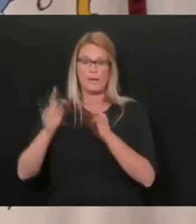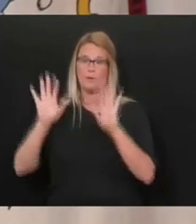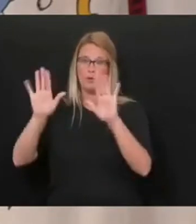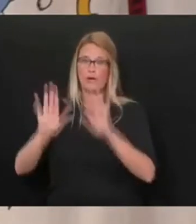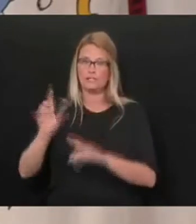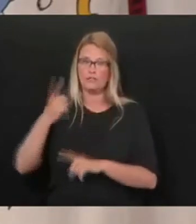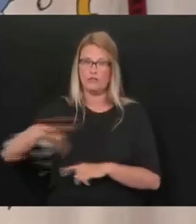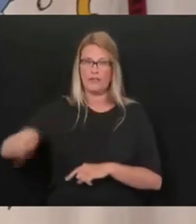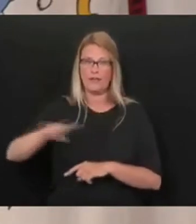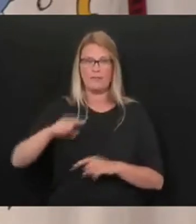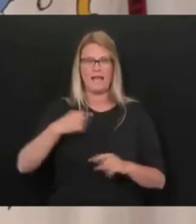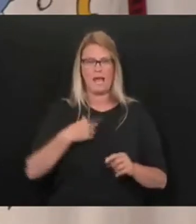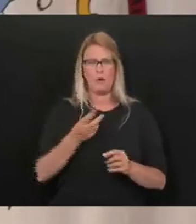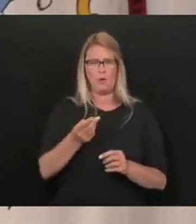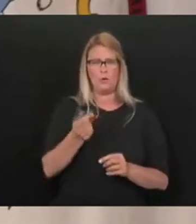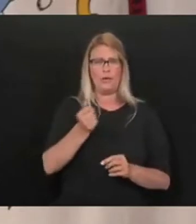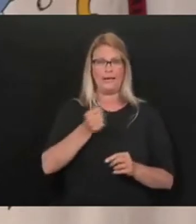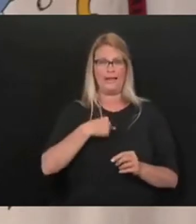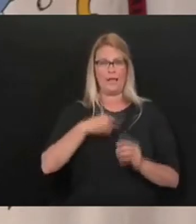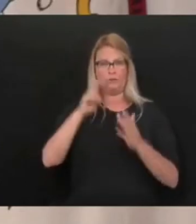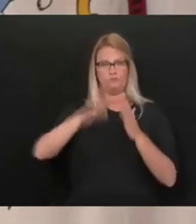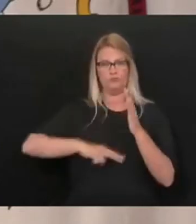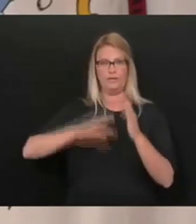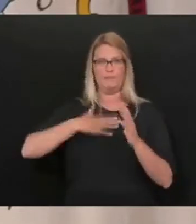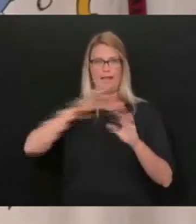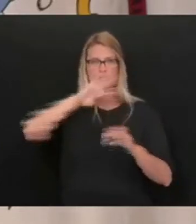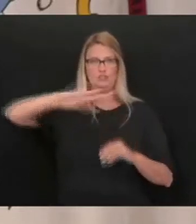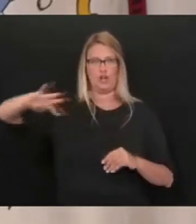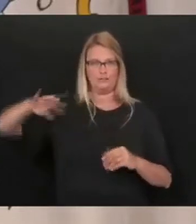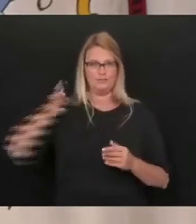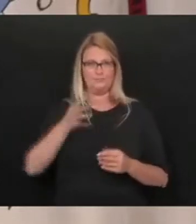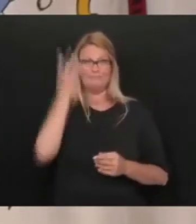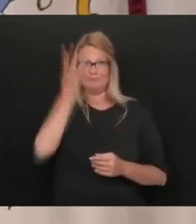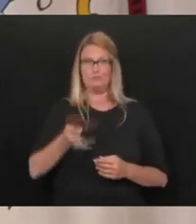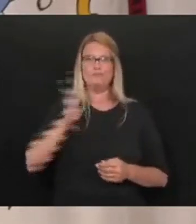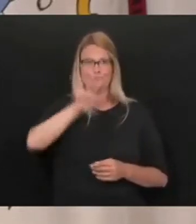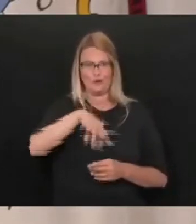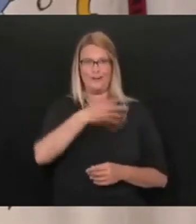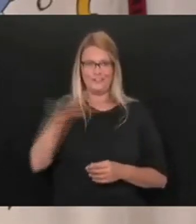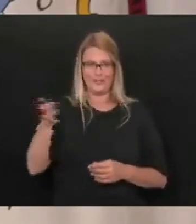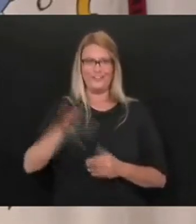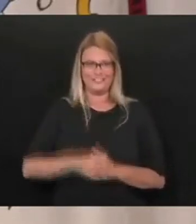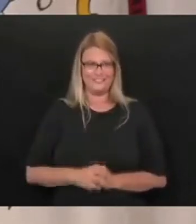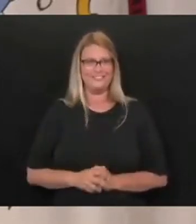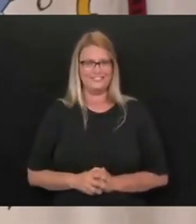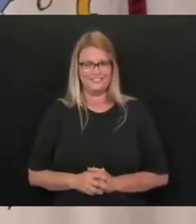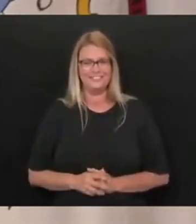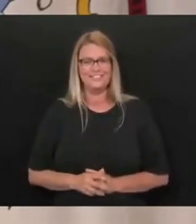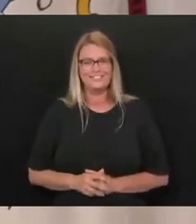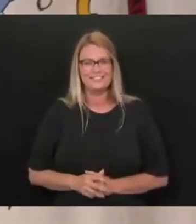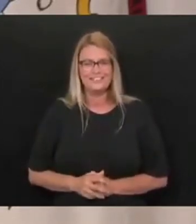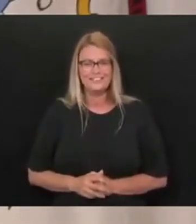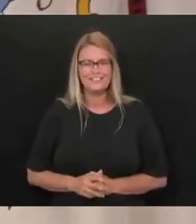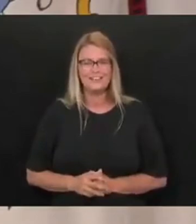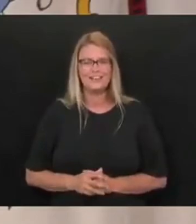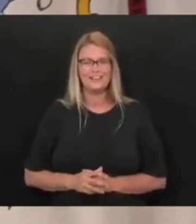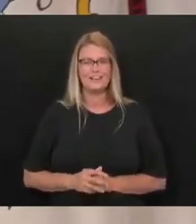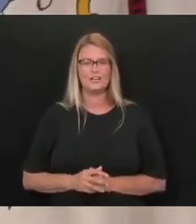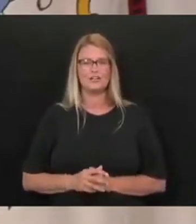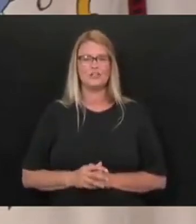And I'm going to go to our charts real quick and then I'm done. You know, our charts from the standpoint of our,